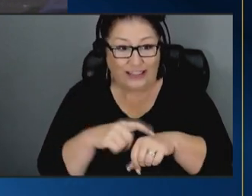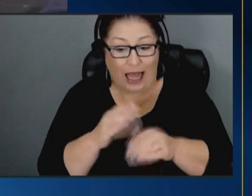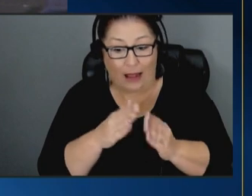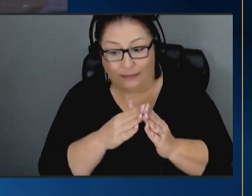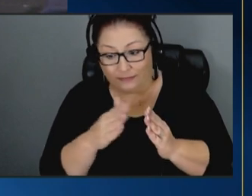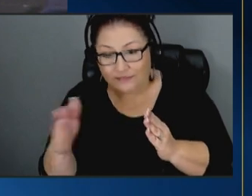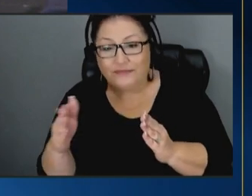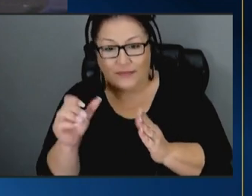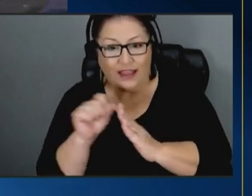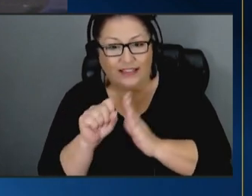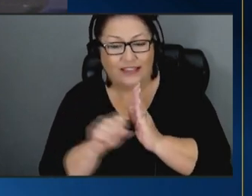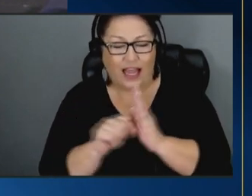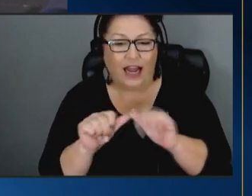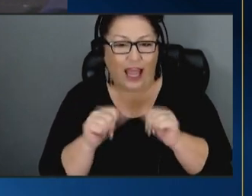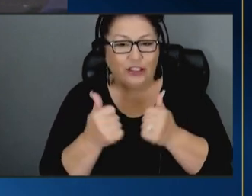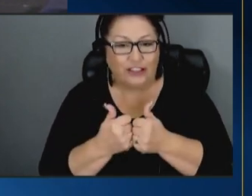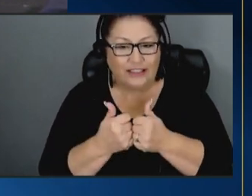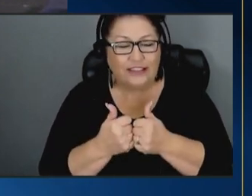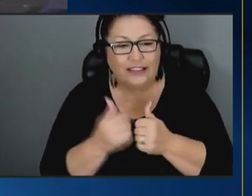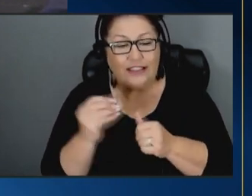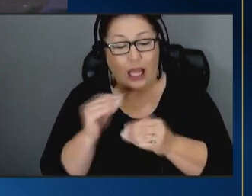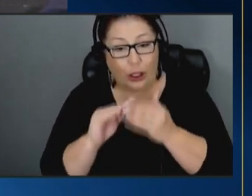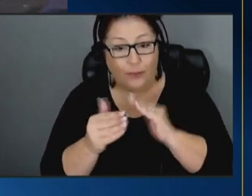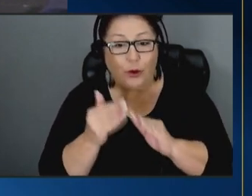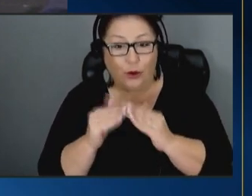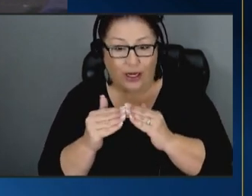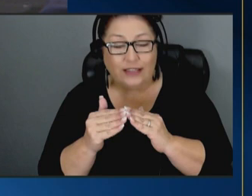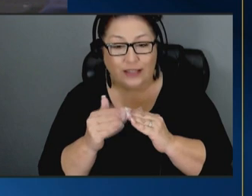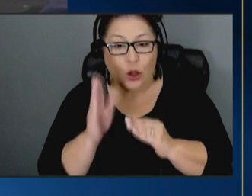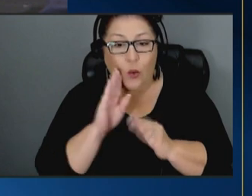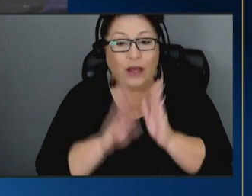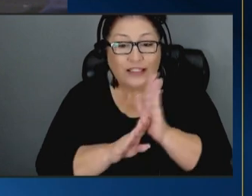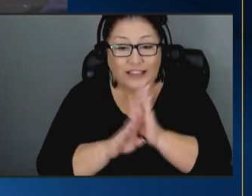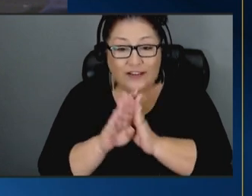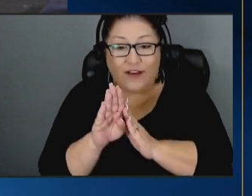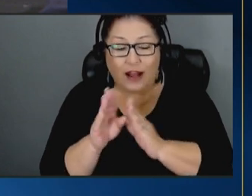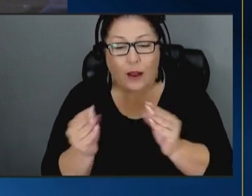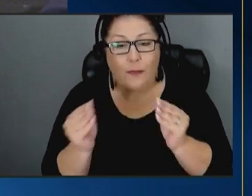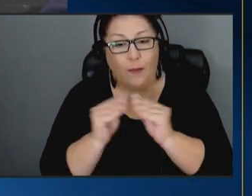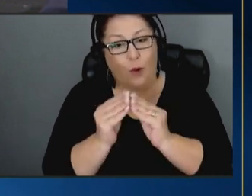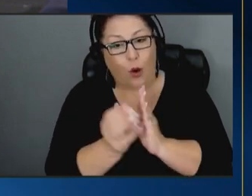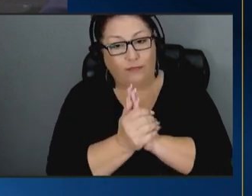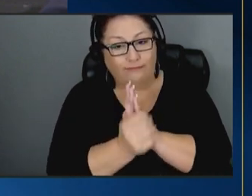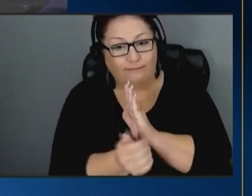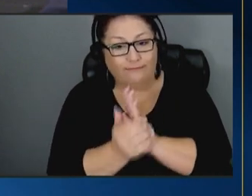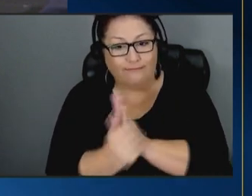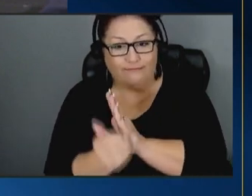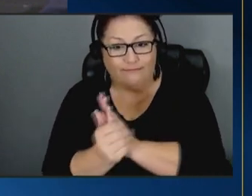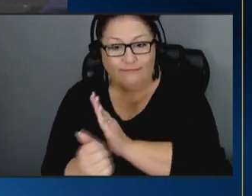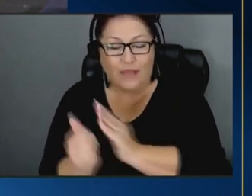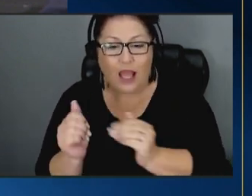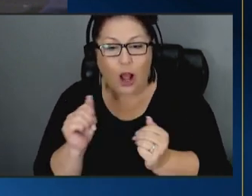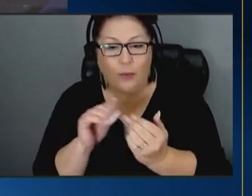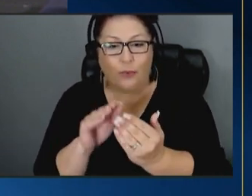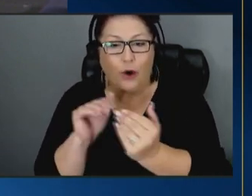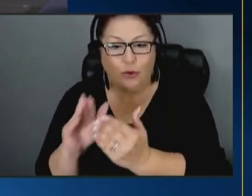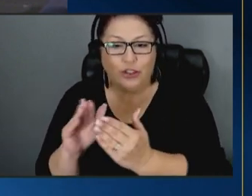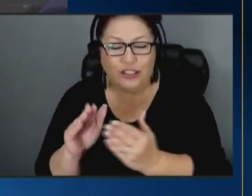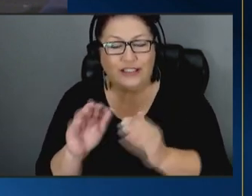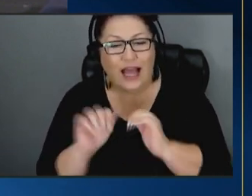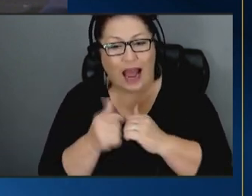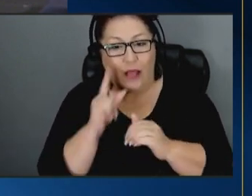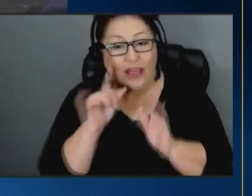state agencies uh and communities will develop much more sophisticated approaches to the way in which they identify